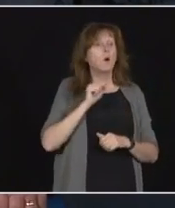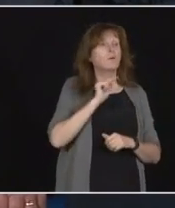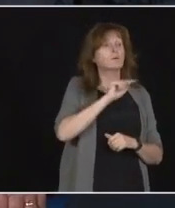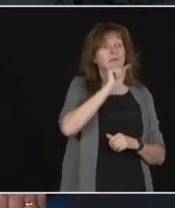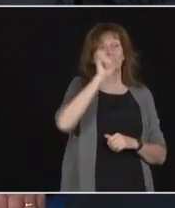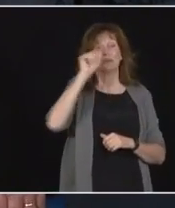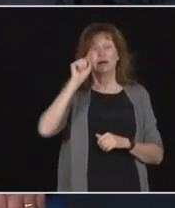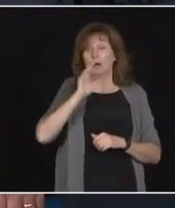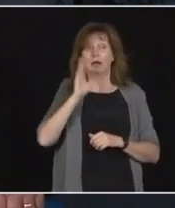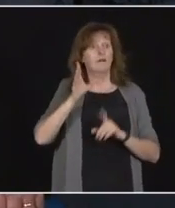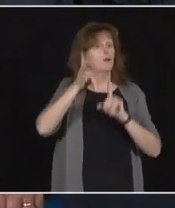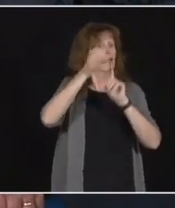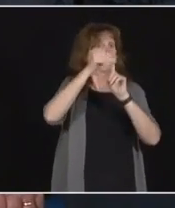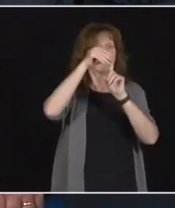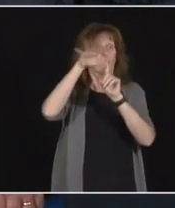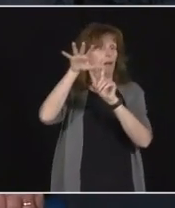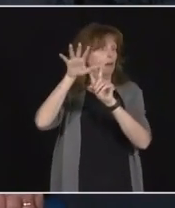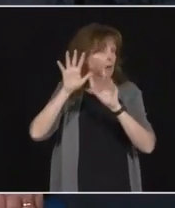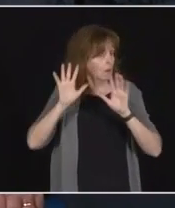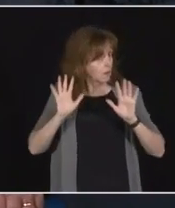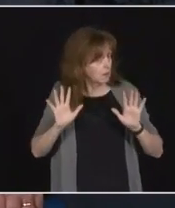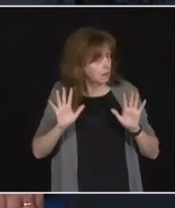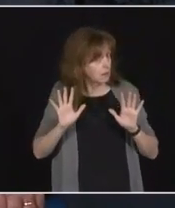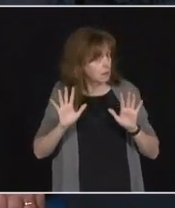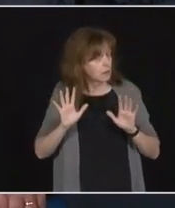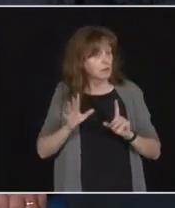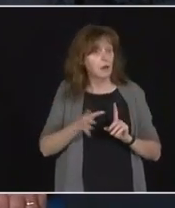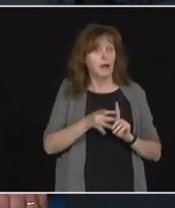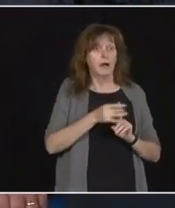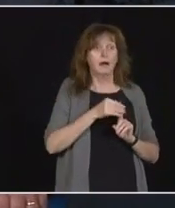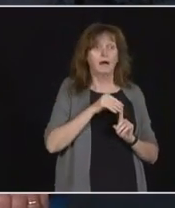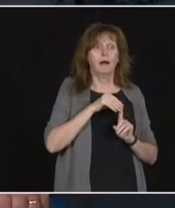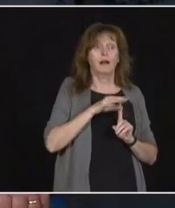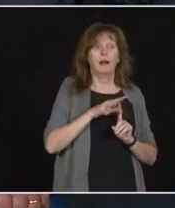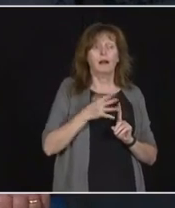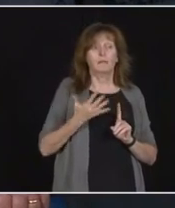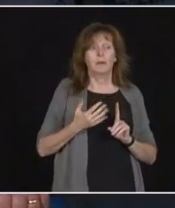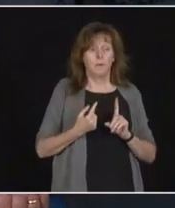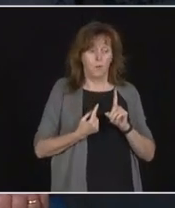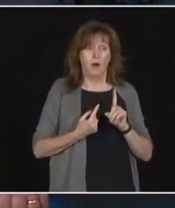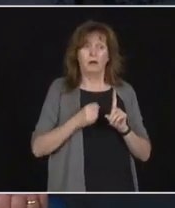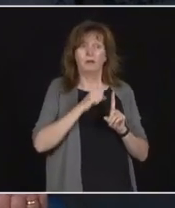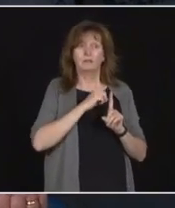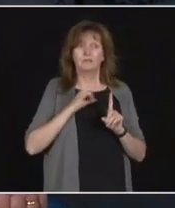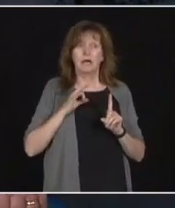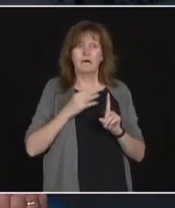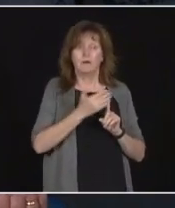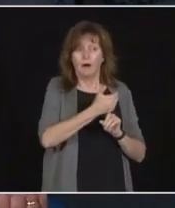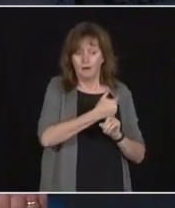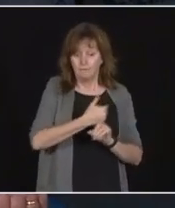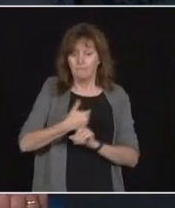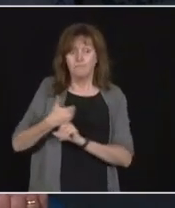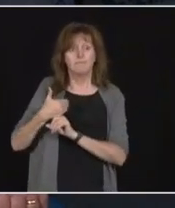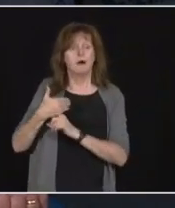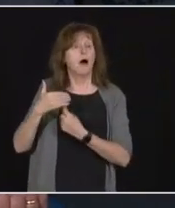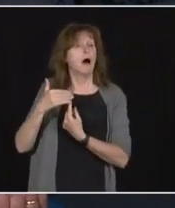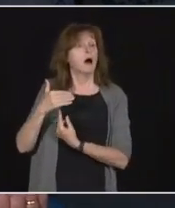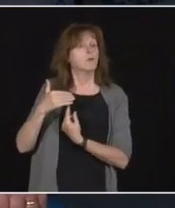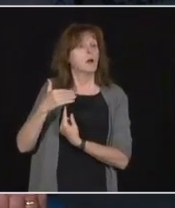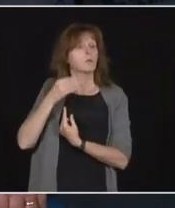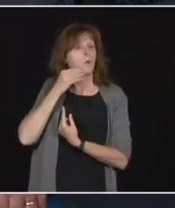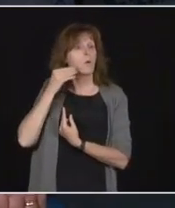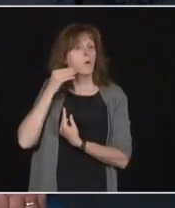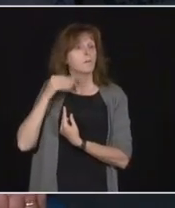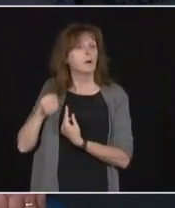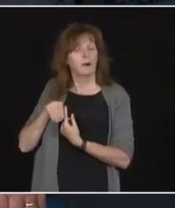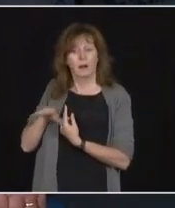the outbreak can be a staff member self-isolating at home. So there's dozens of homes that were in outbreak that never had a case